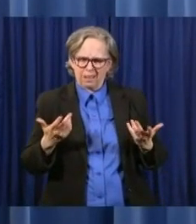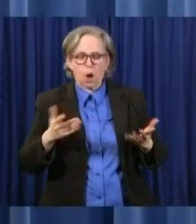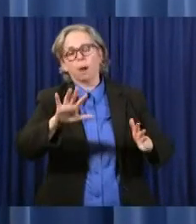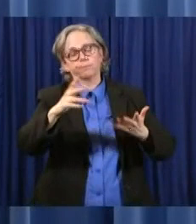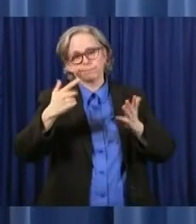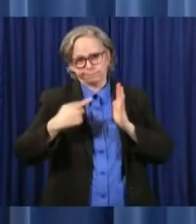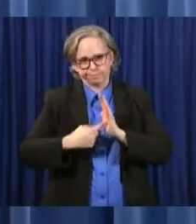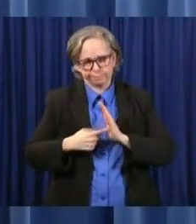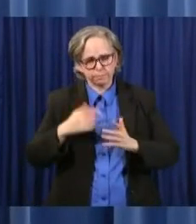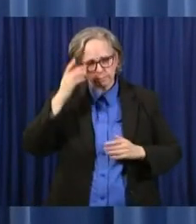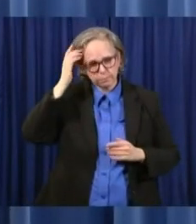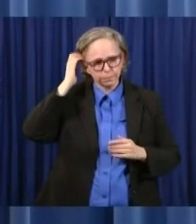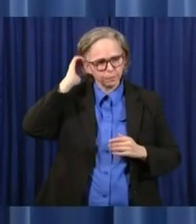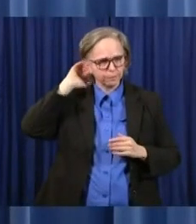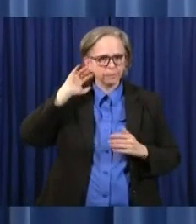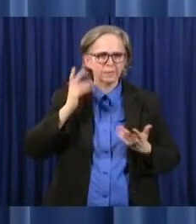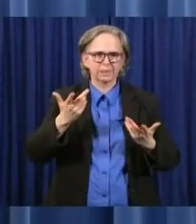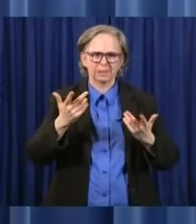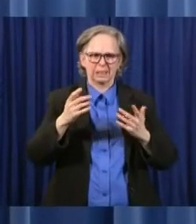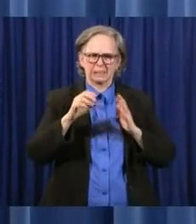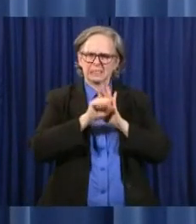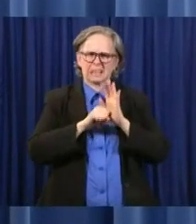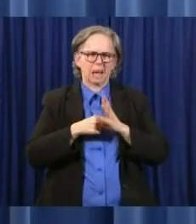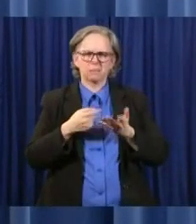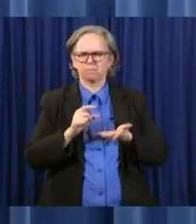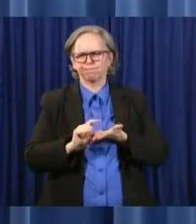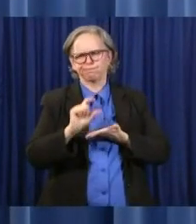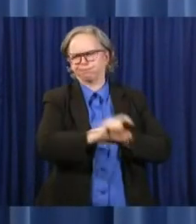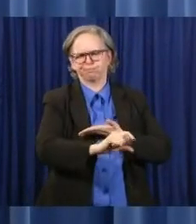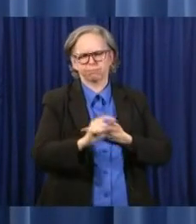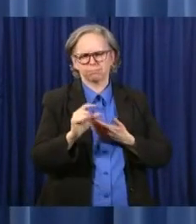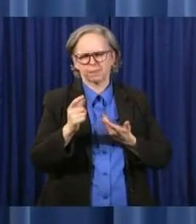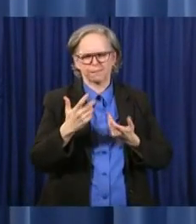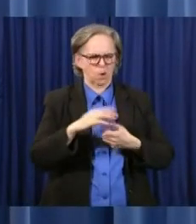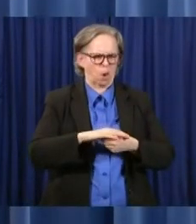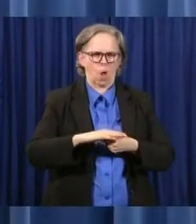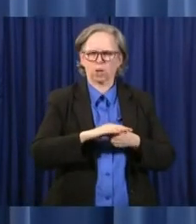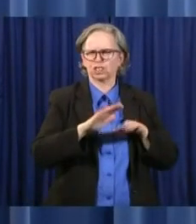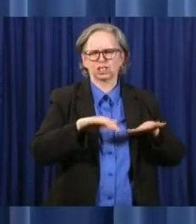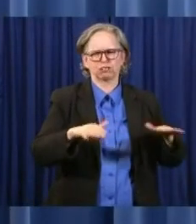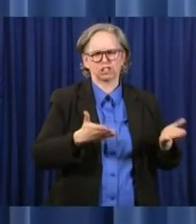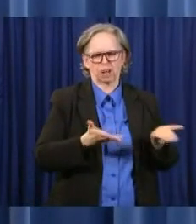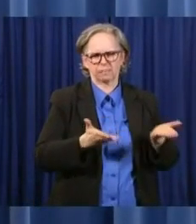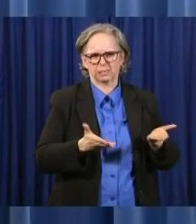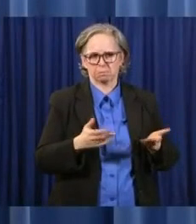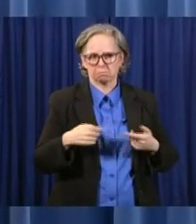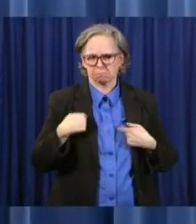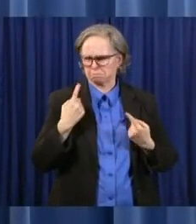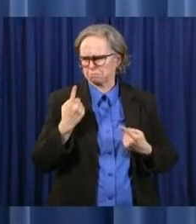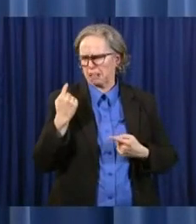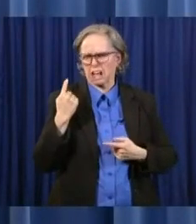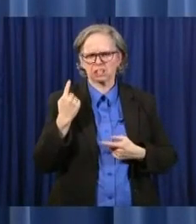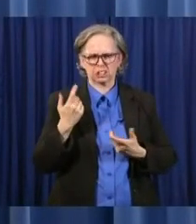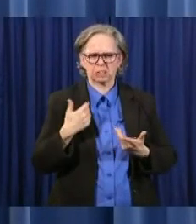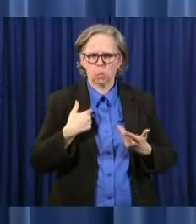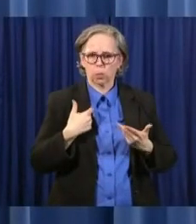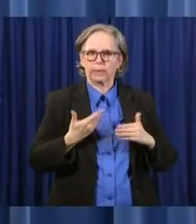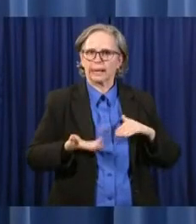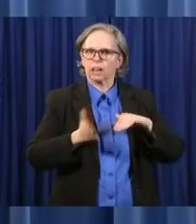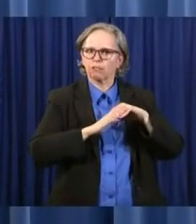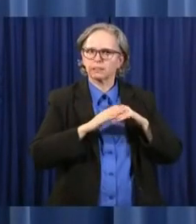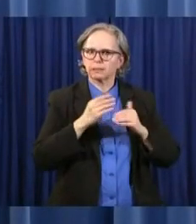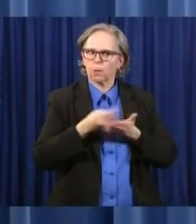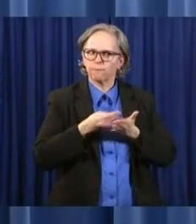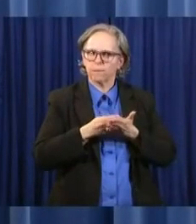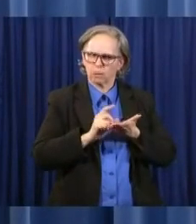local children's services. Anyway, we upped that dramatically in this last year, the budget, uh, we would hope to be able to preserve that, um,